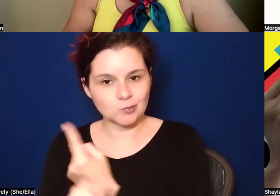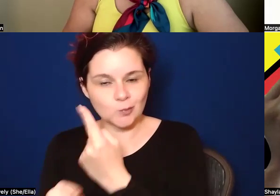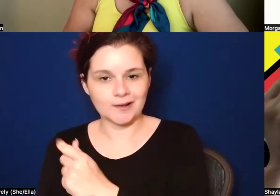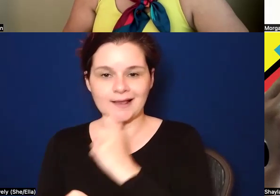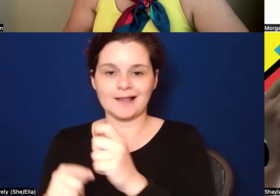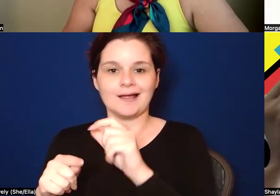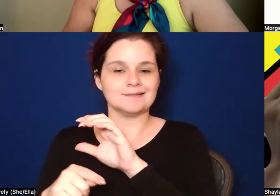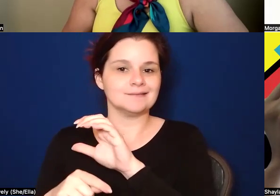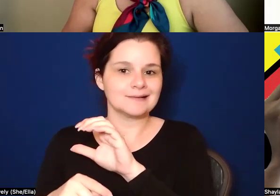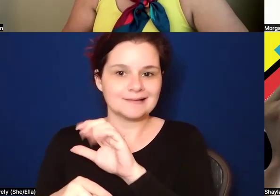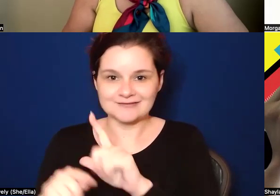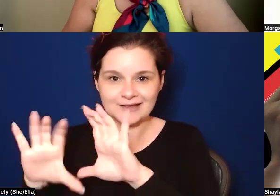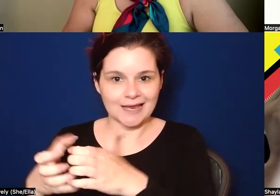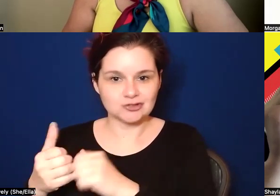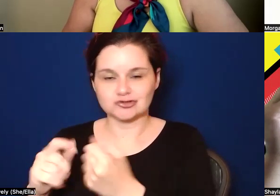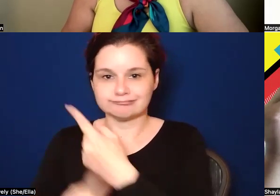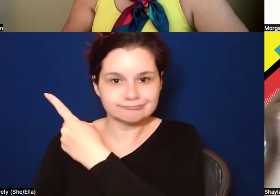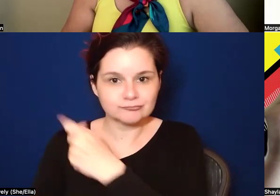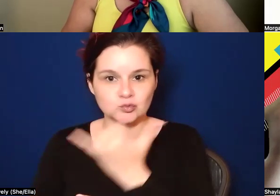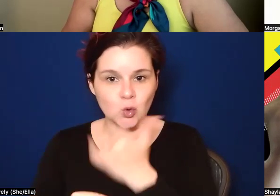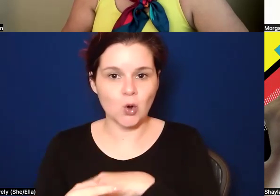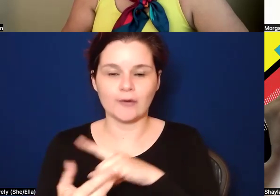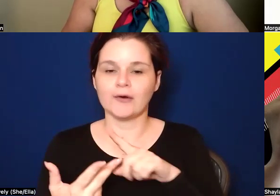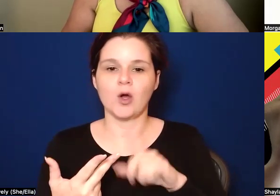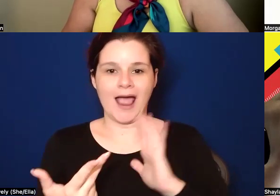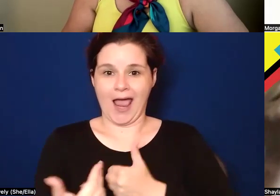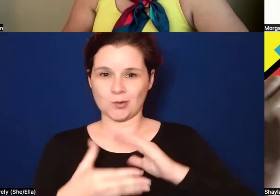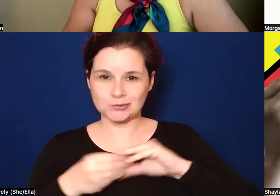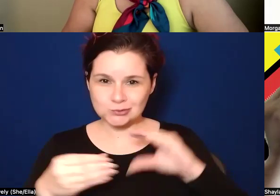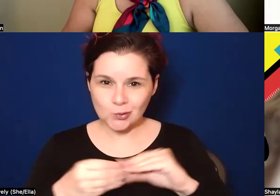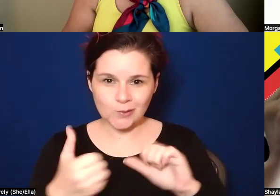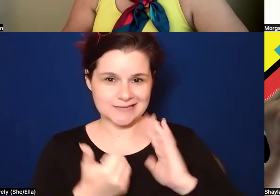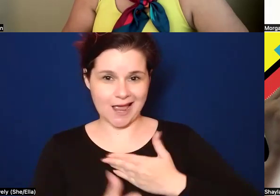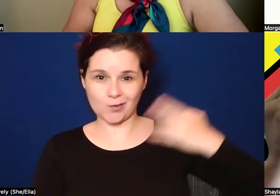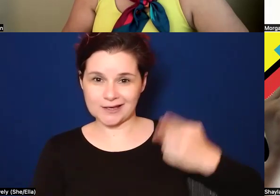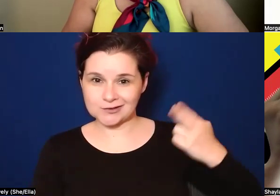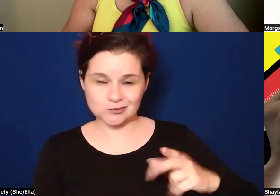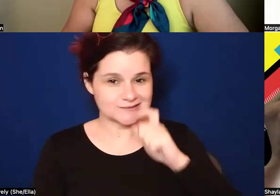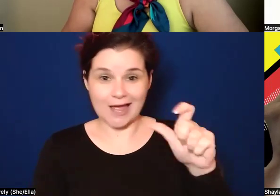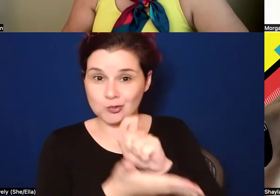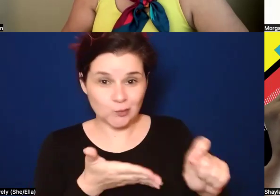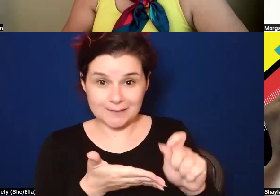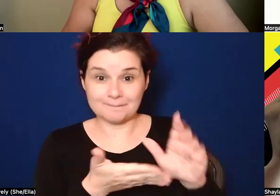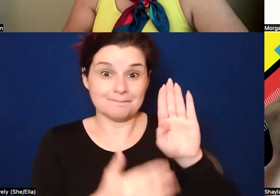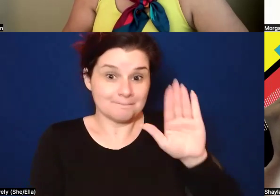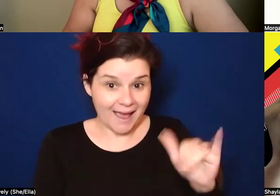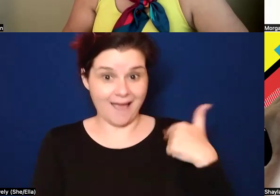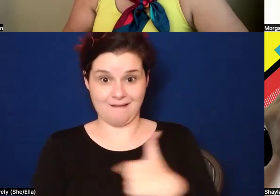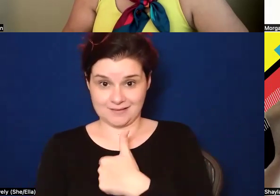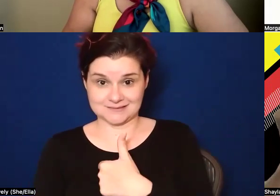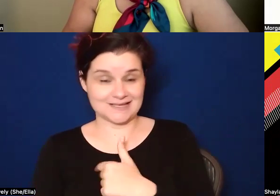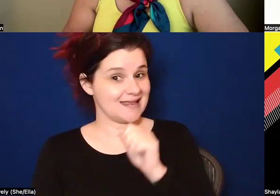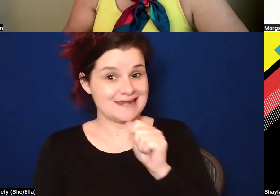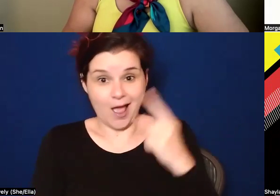MMIW movement or, um, um, um, stories and our history is not written by us and not, um, always